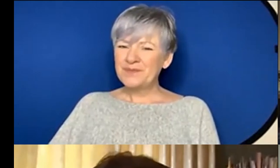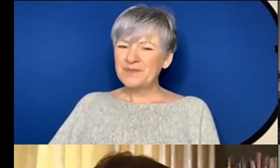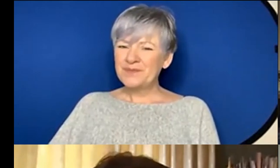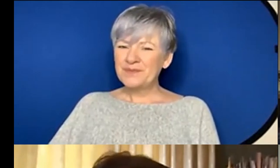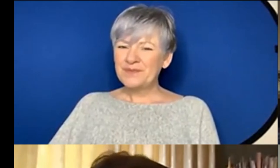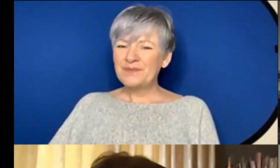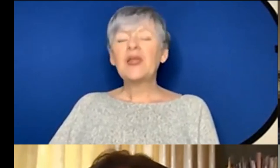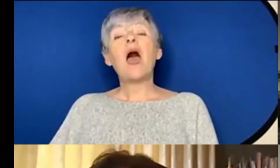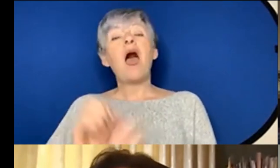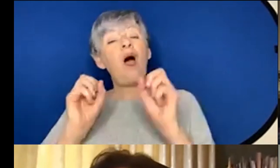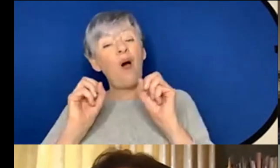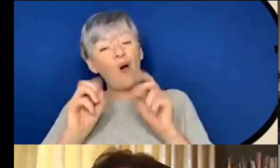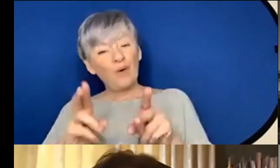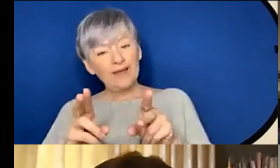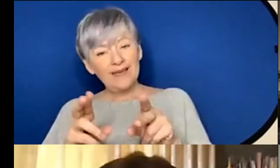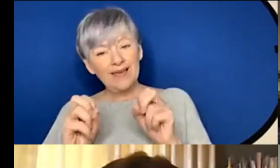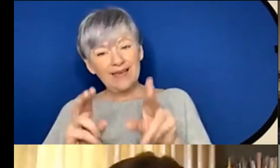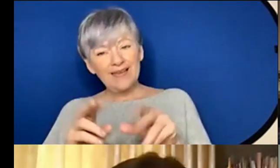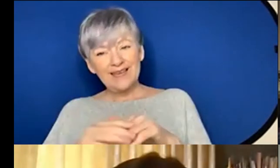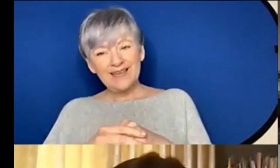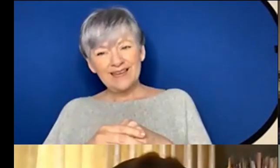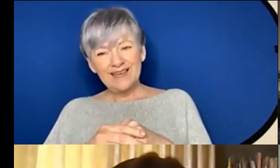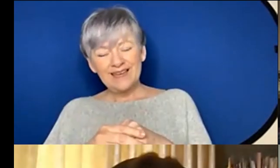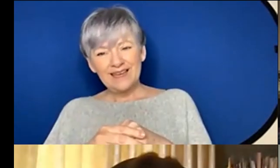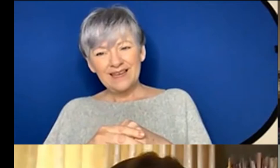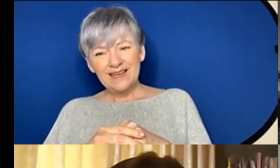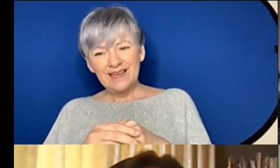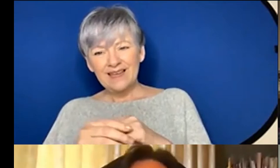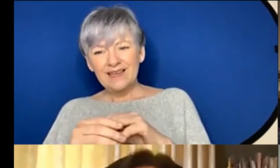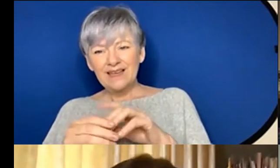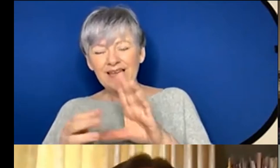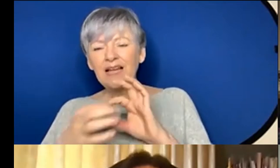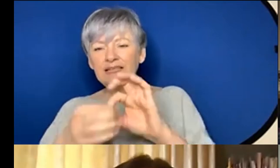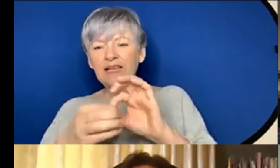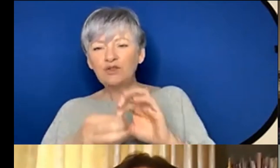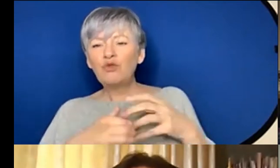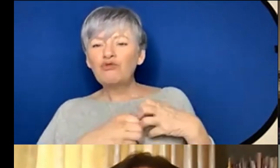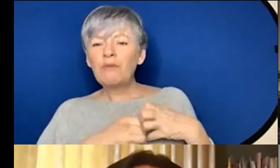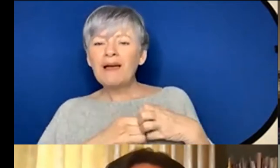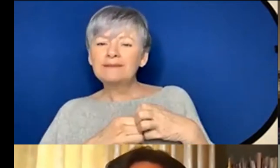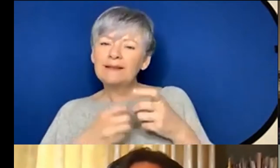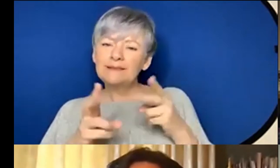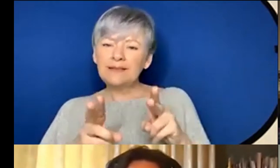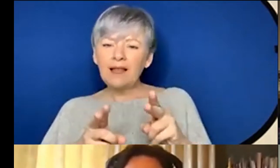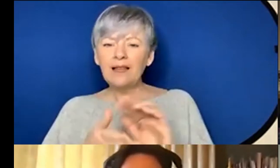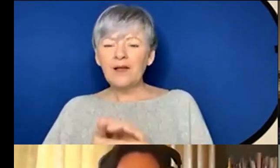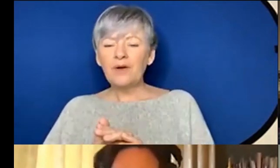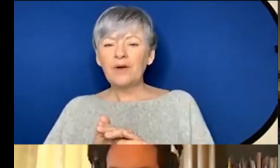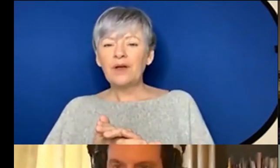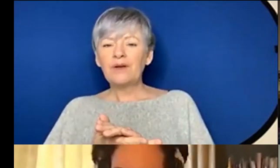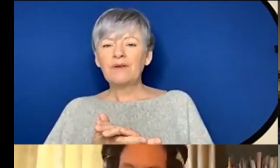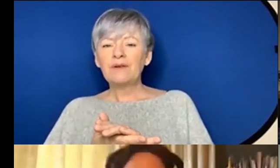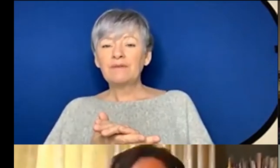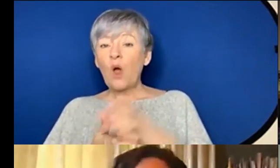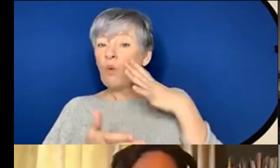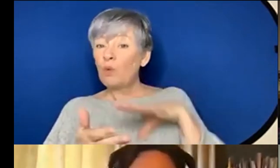okay um so that was attached like the romantic style yeah yeah we need all kinds of